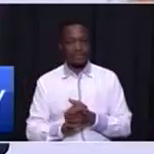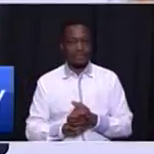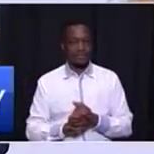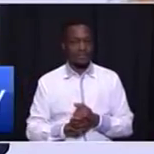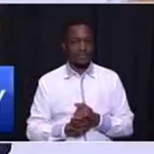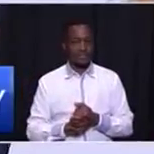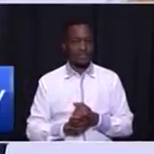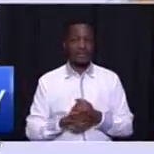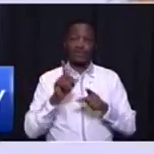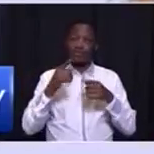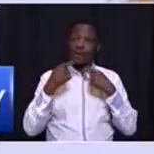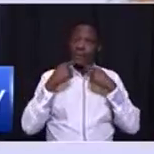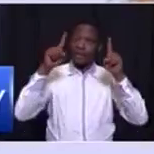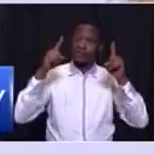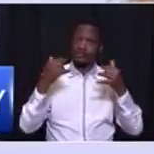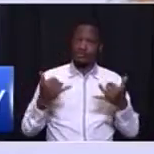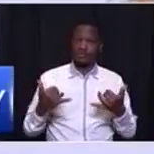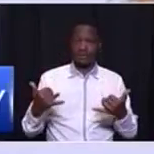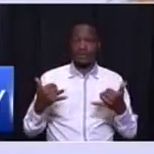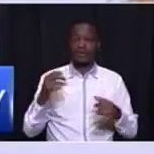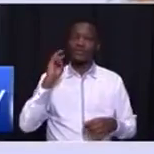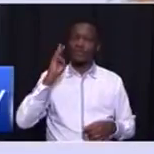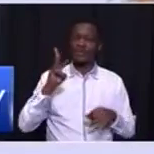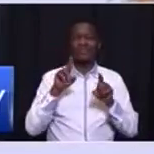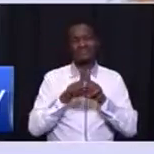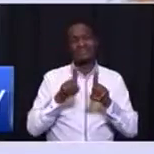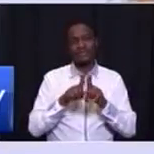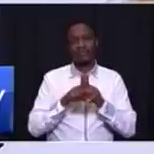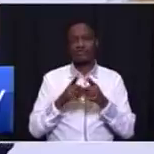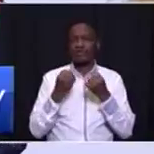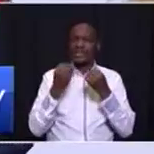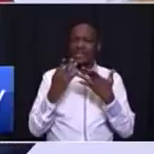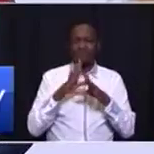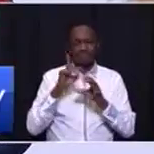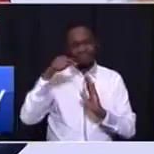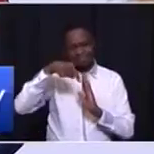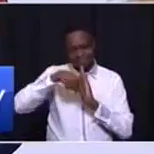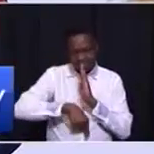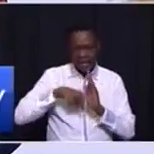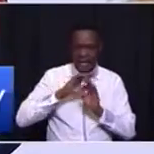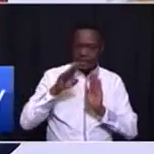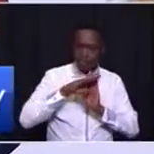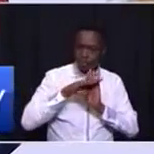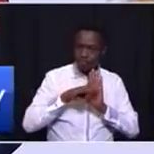initiatives I'm announcing today will also give contextual and programmatic